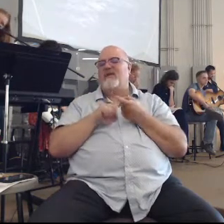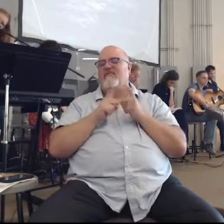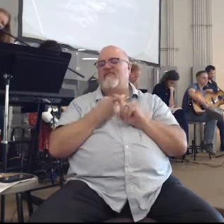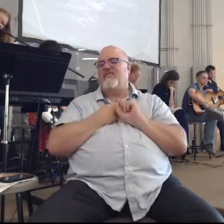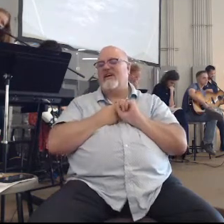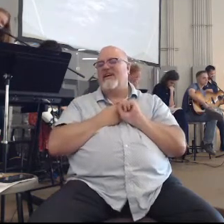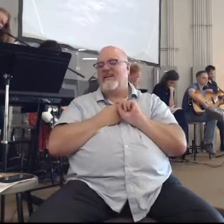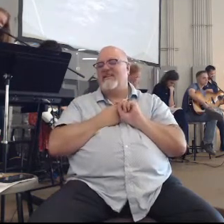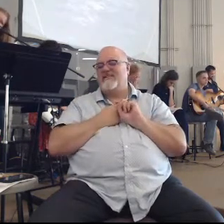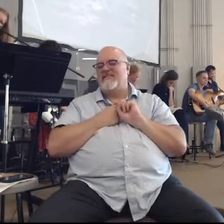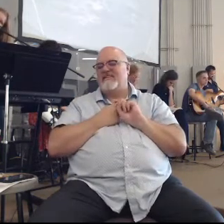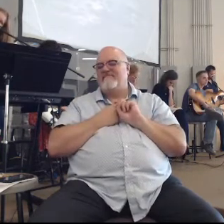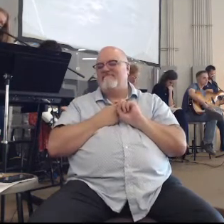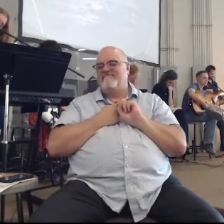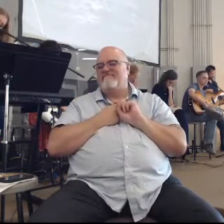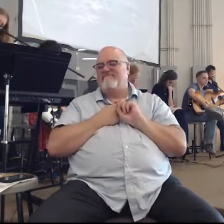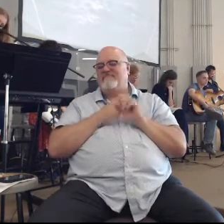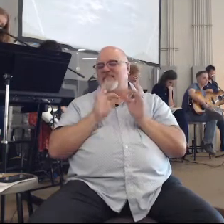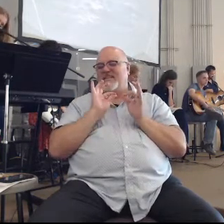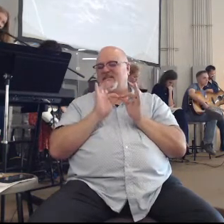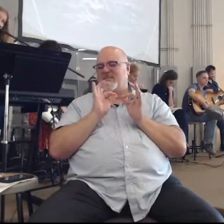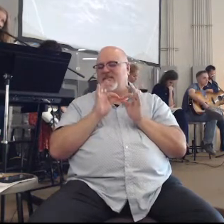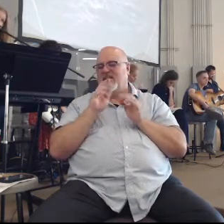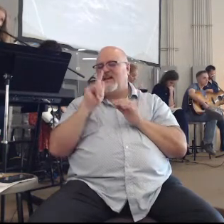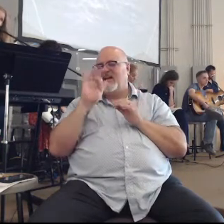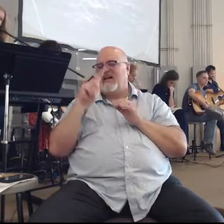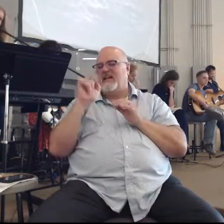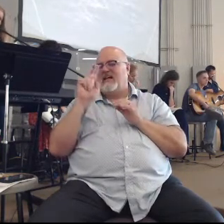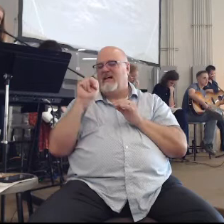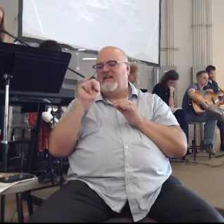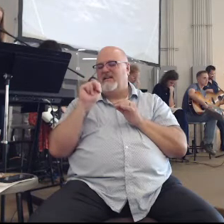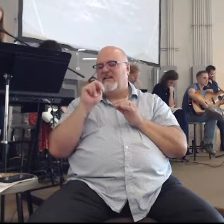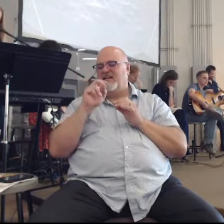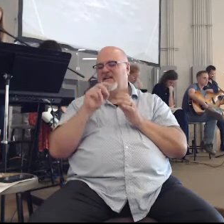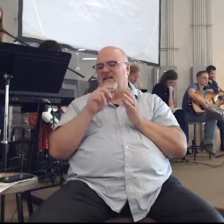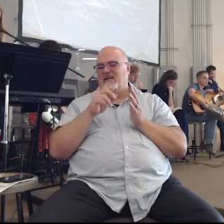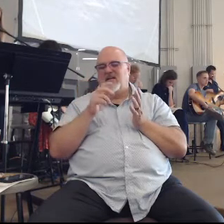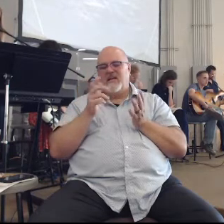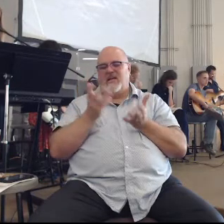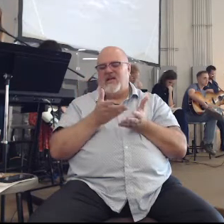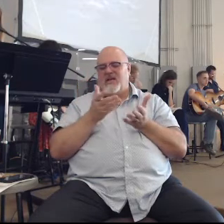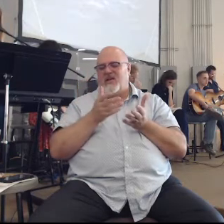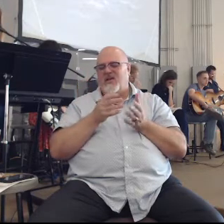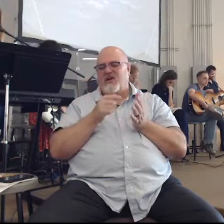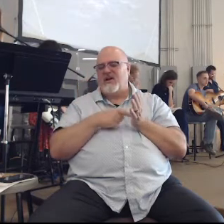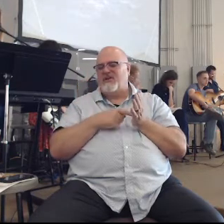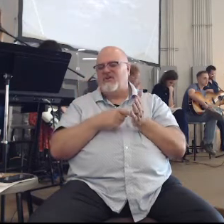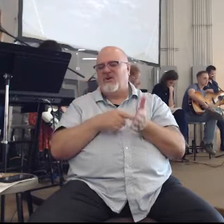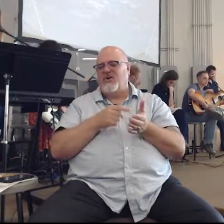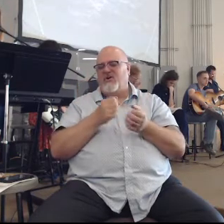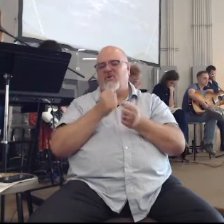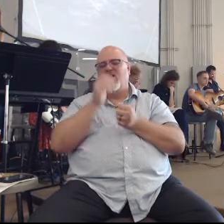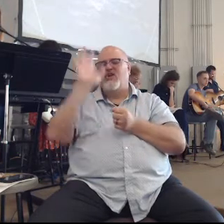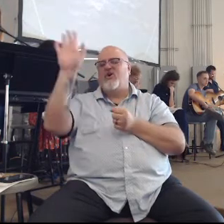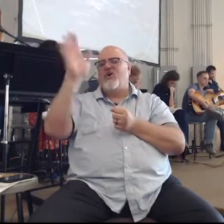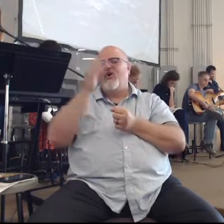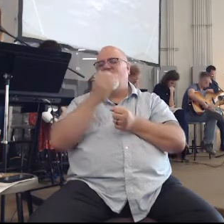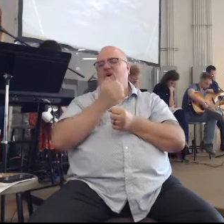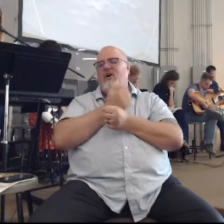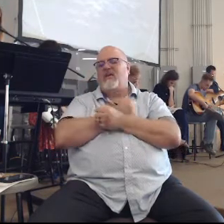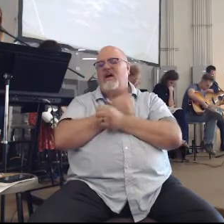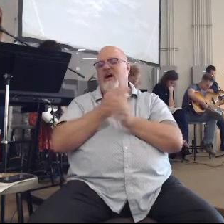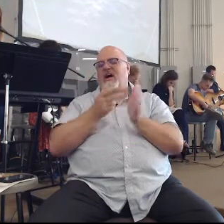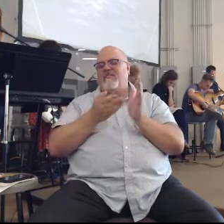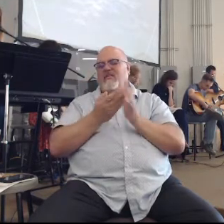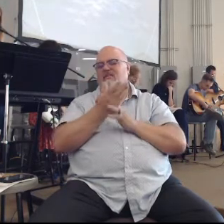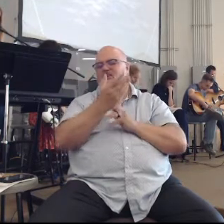me that, specifically of Caitlin, giving her your love and showing it through her, through so many